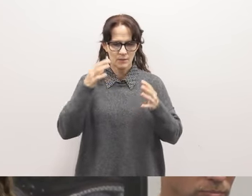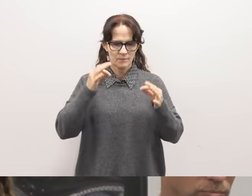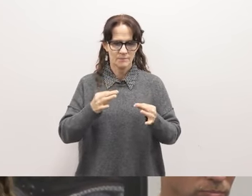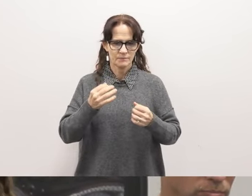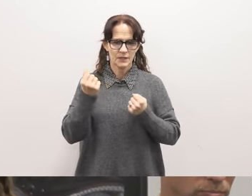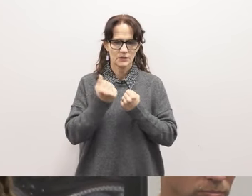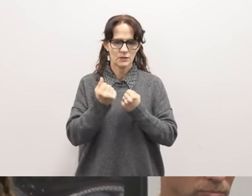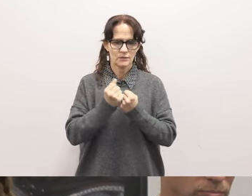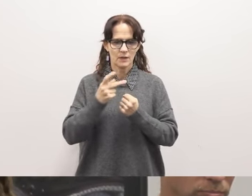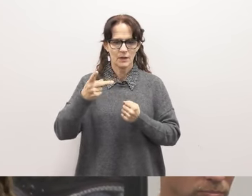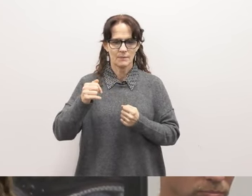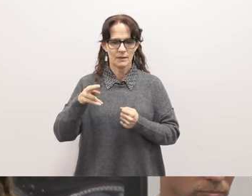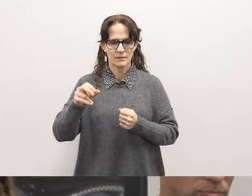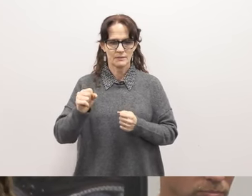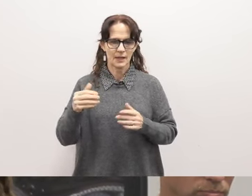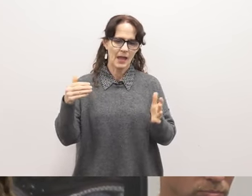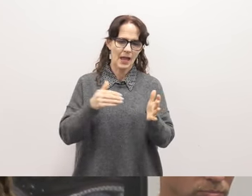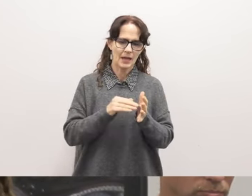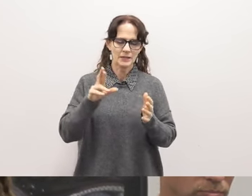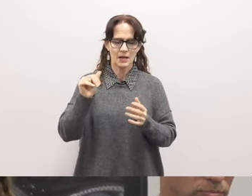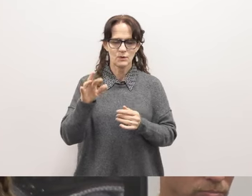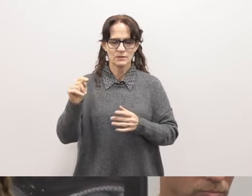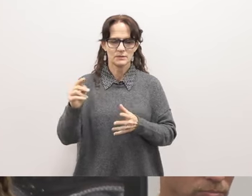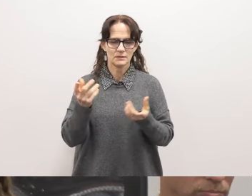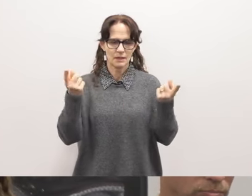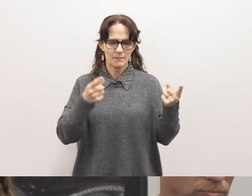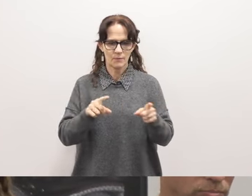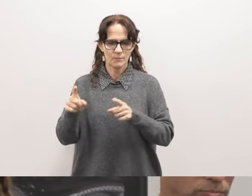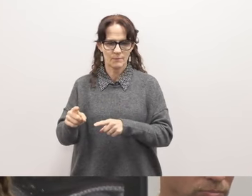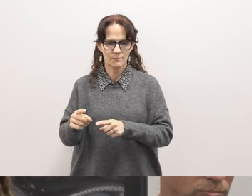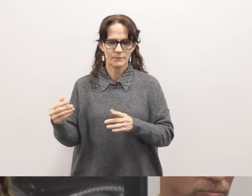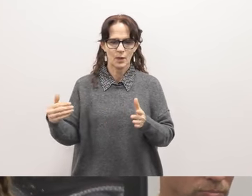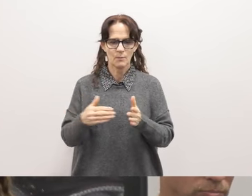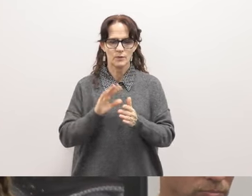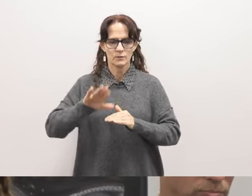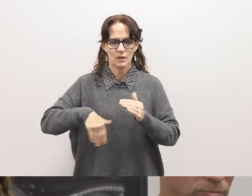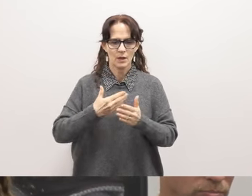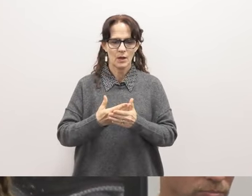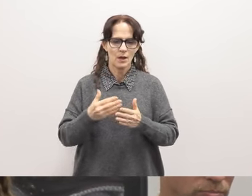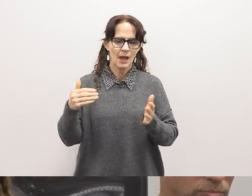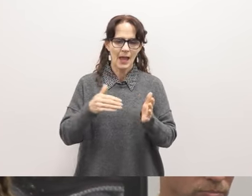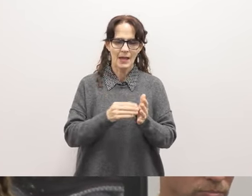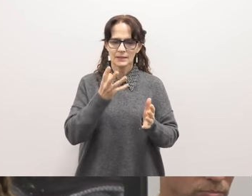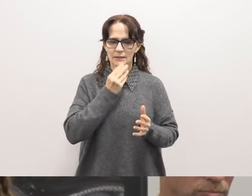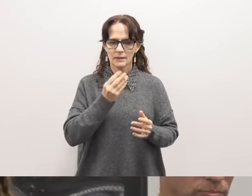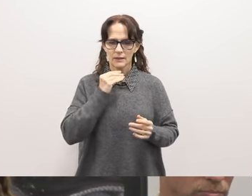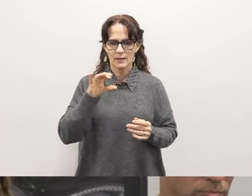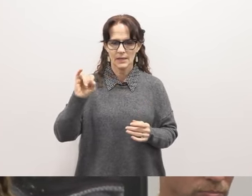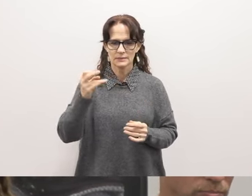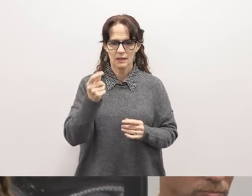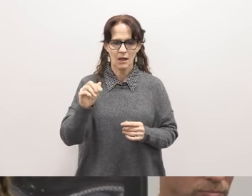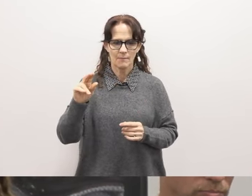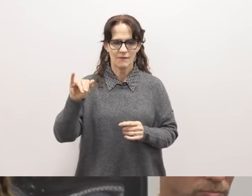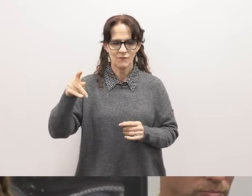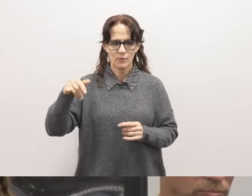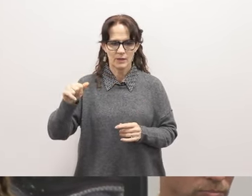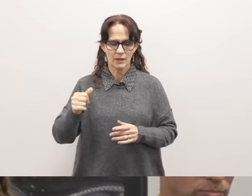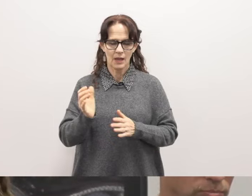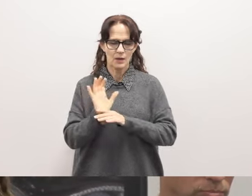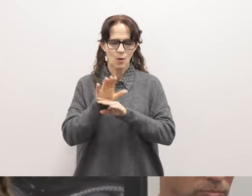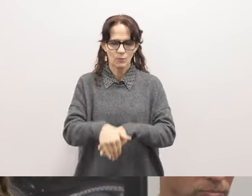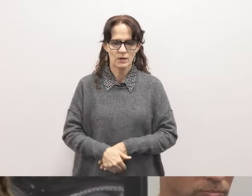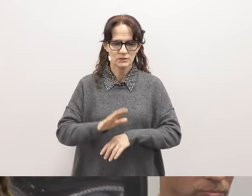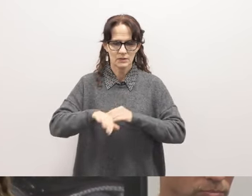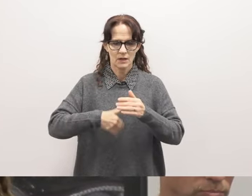is an anti-racist movement and includes opposing all acts of anti-Semitism, Islamophobia, and oppression in all of its forms.